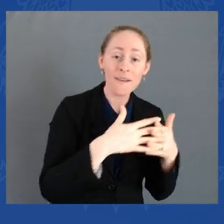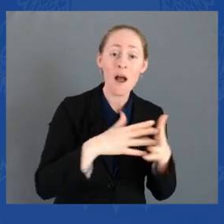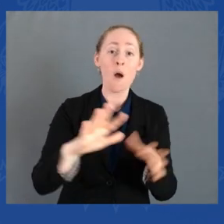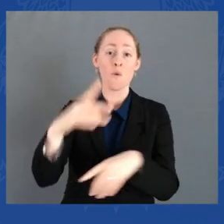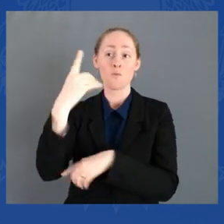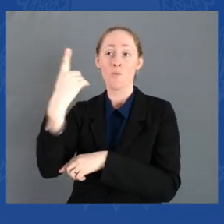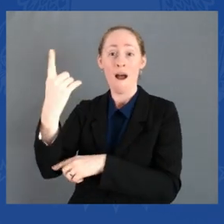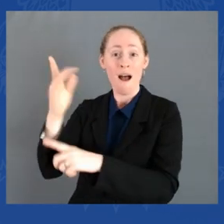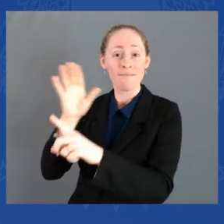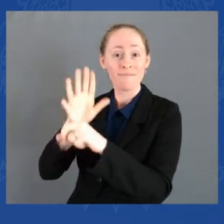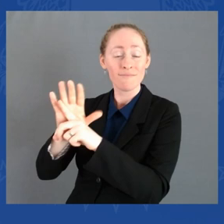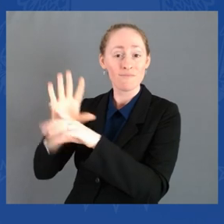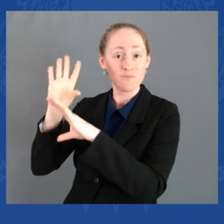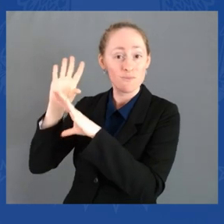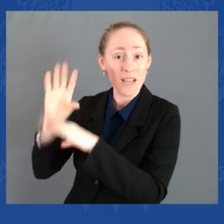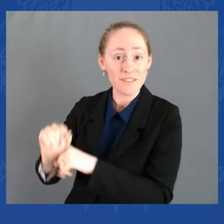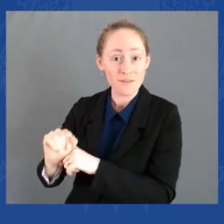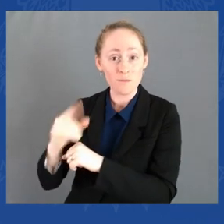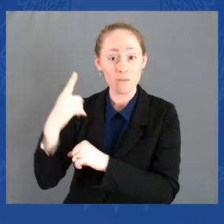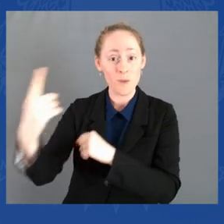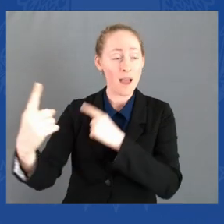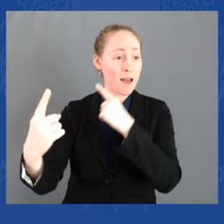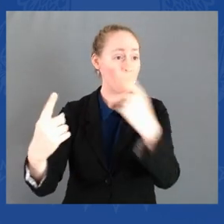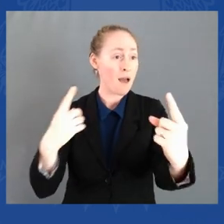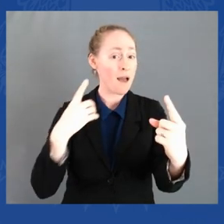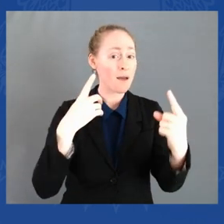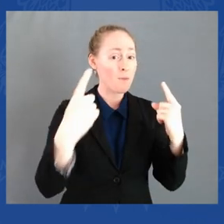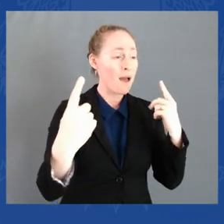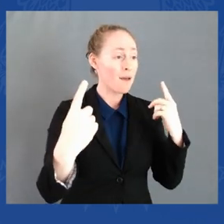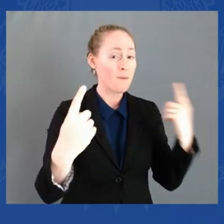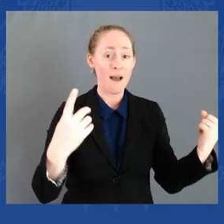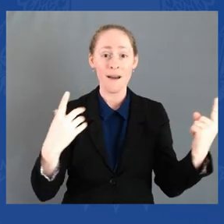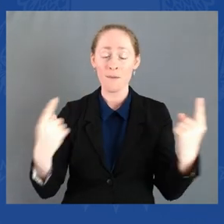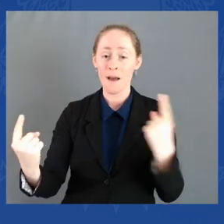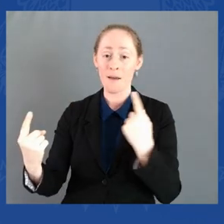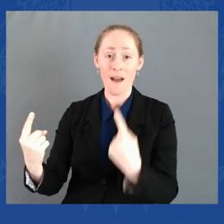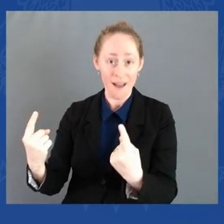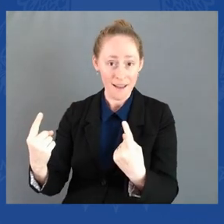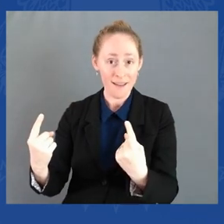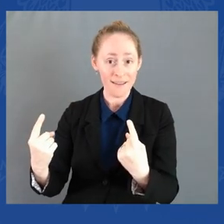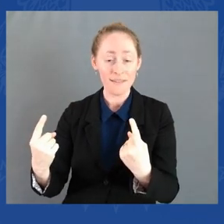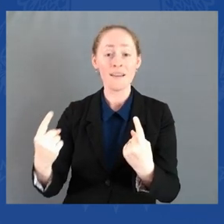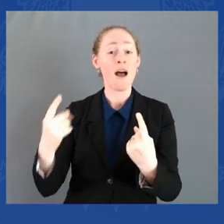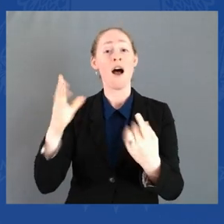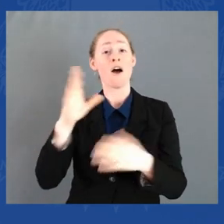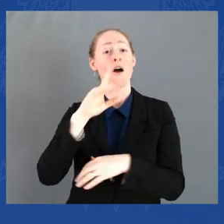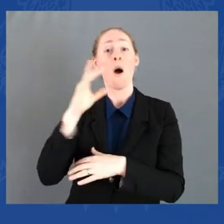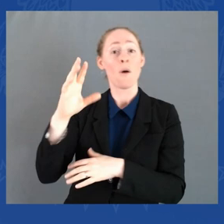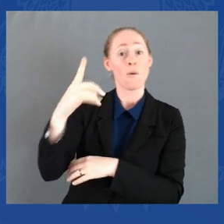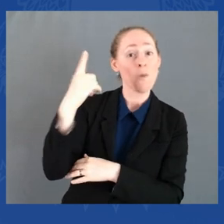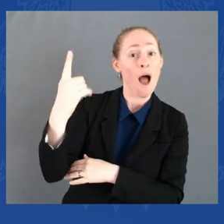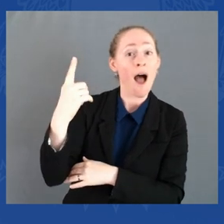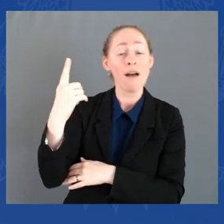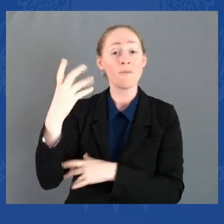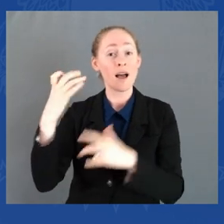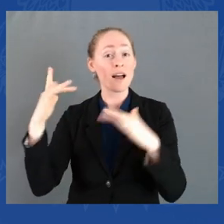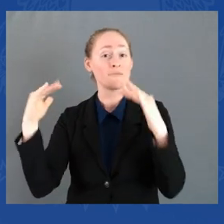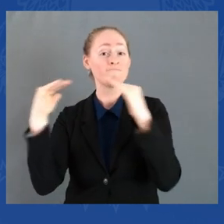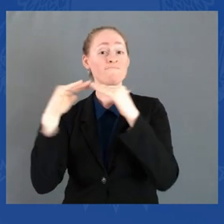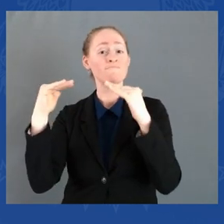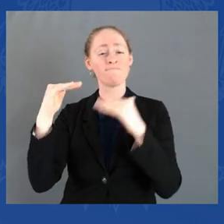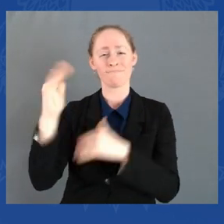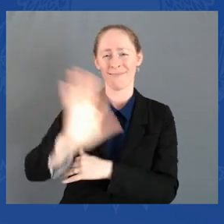but many. This community is as diverse as the flowers of the Philippines,